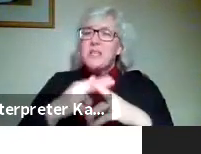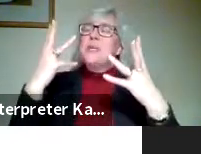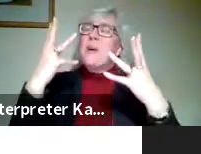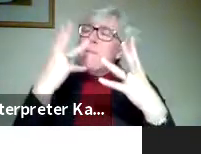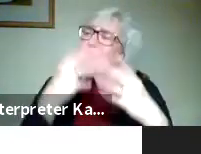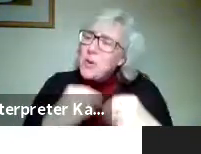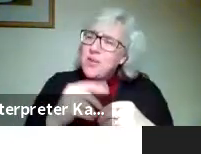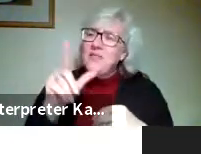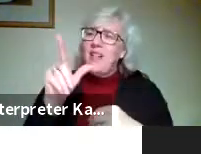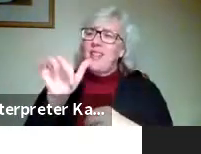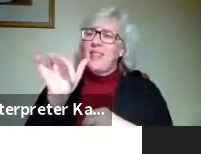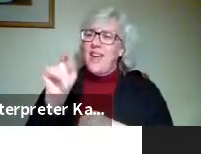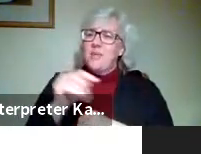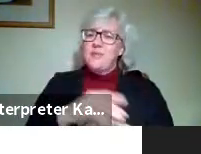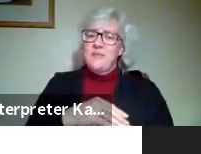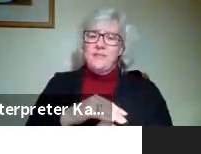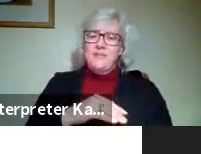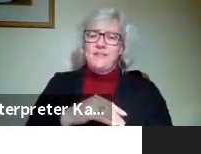layout.